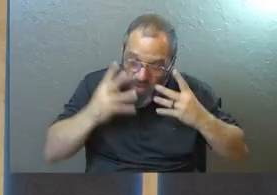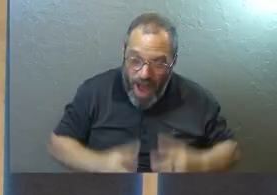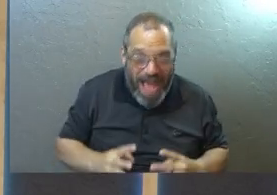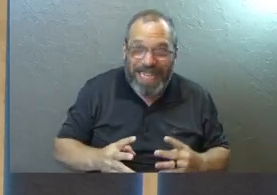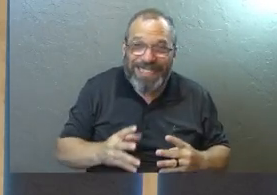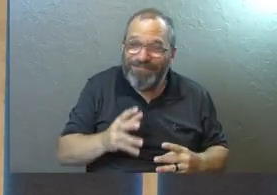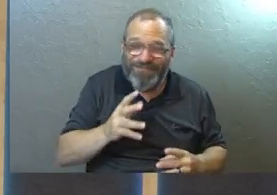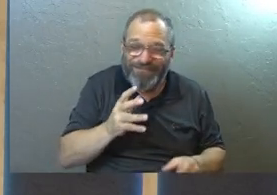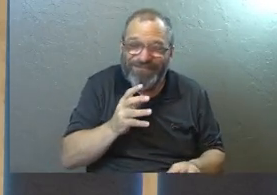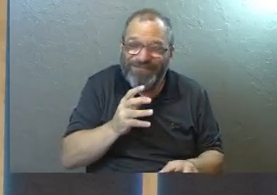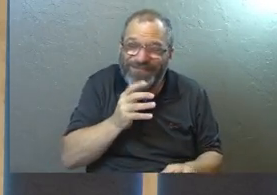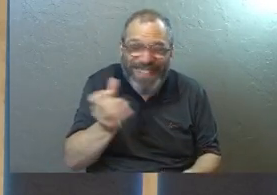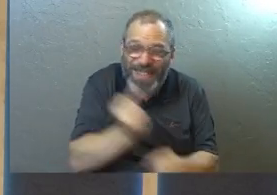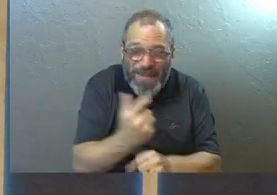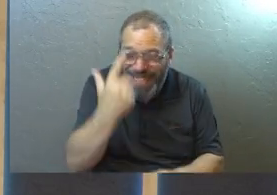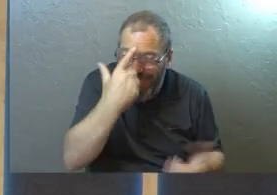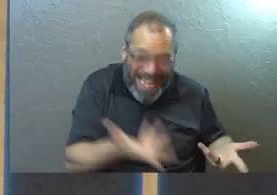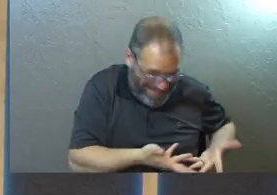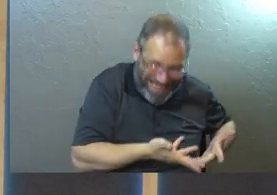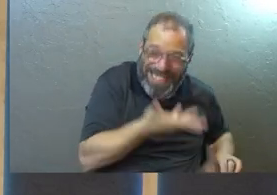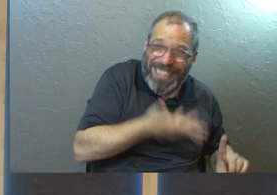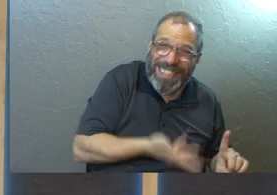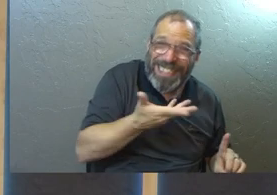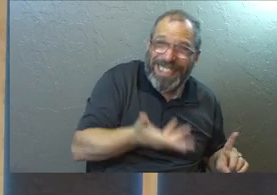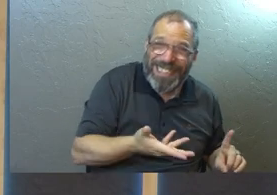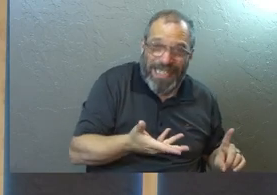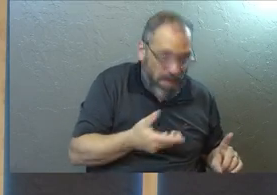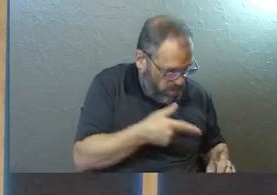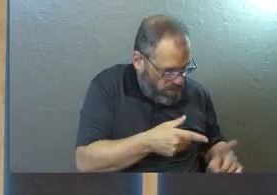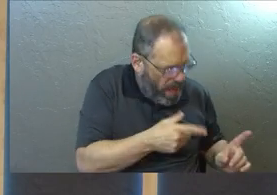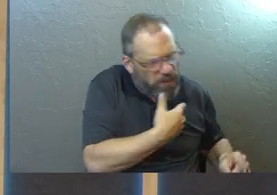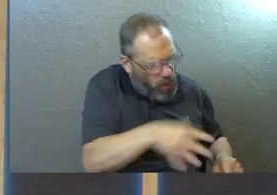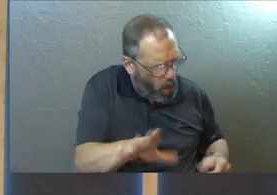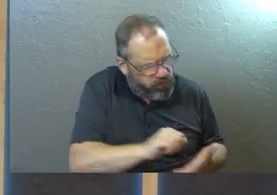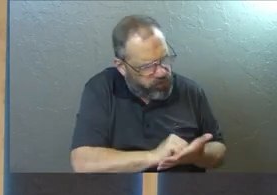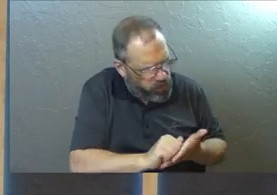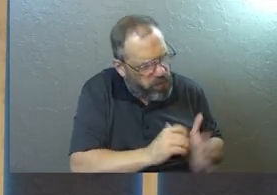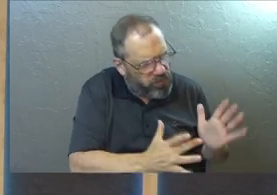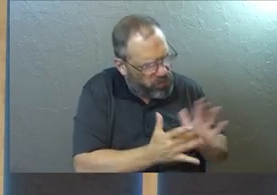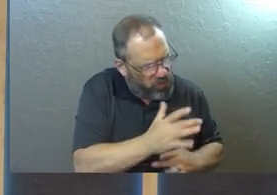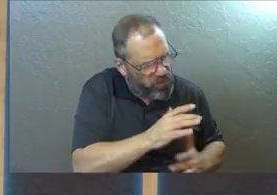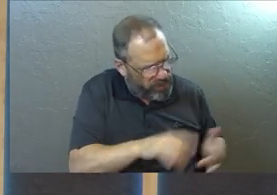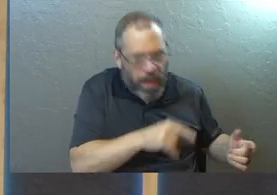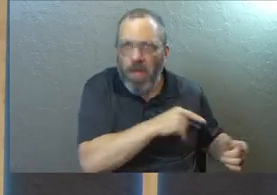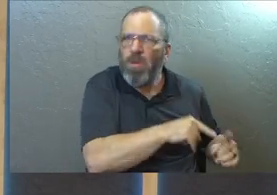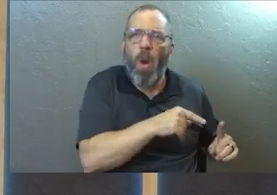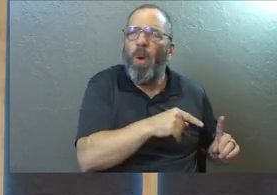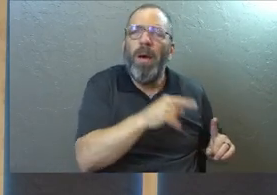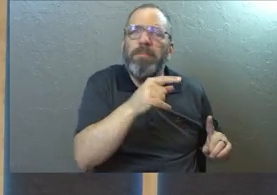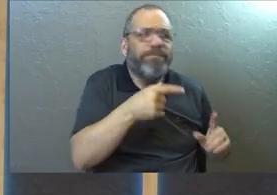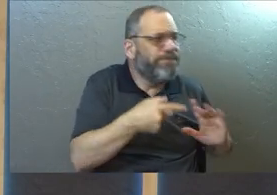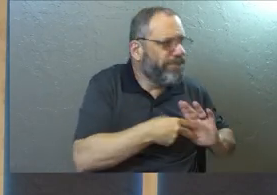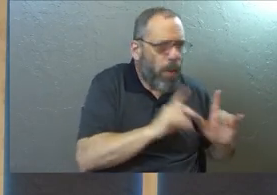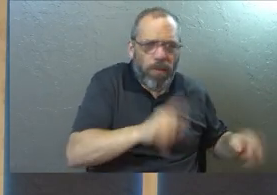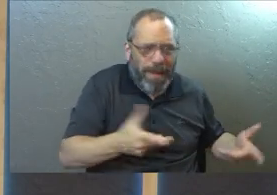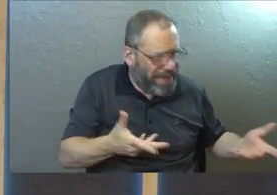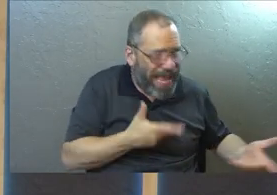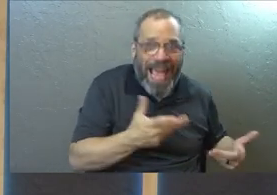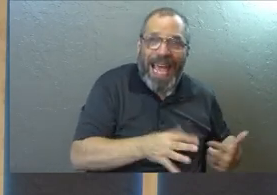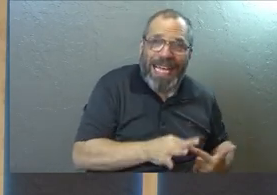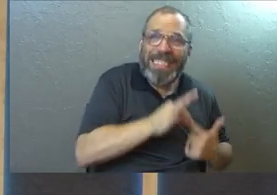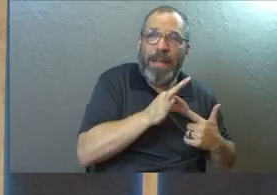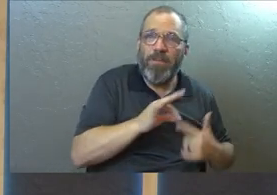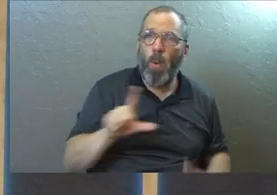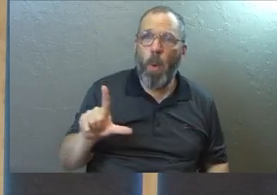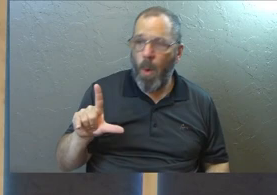makes no logical sense what she's doing. No one asked her to do that. She had no other reaction except